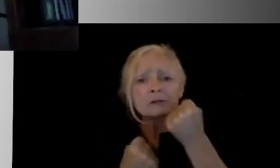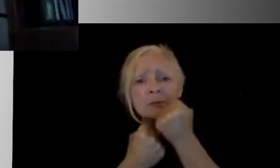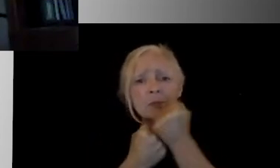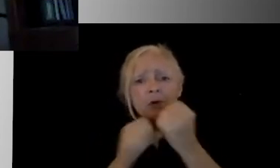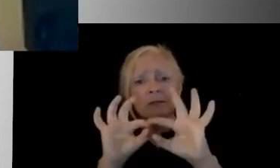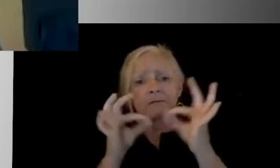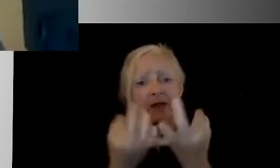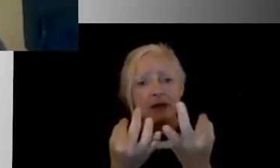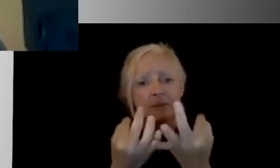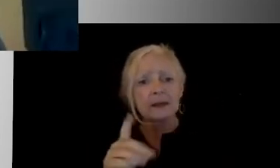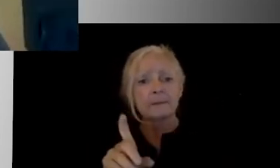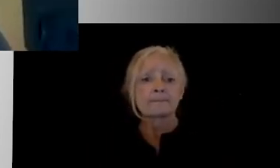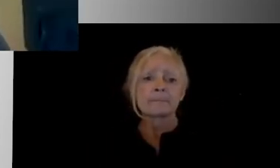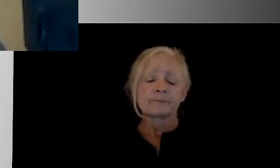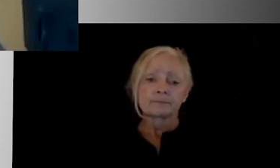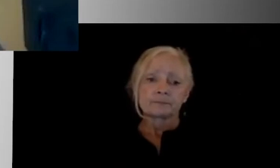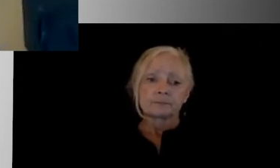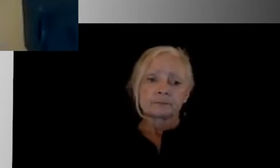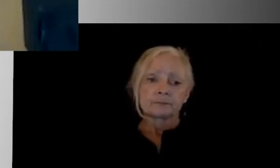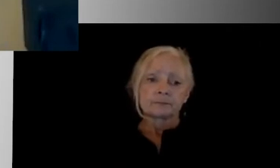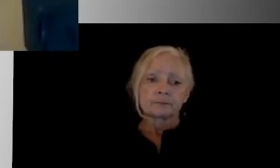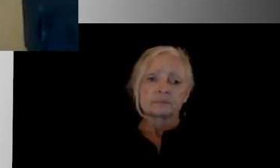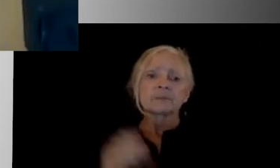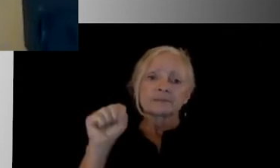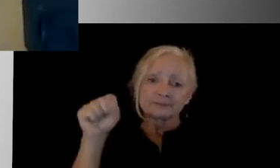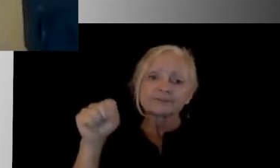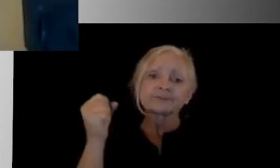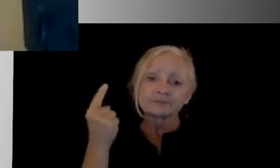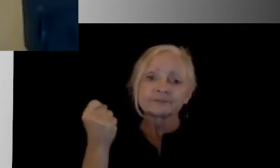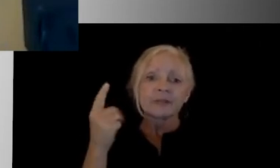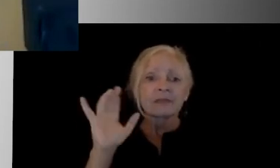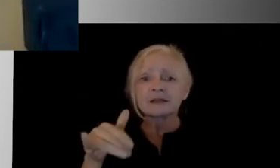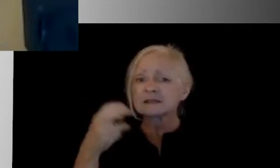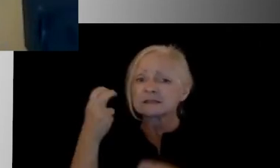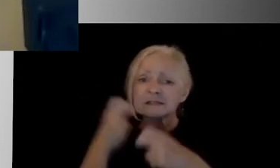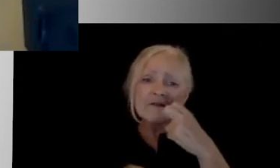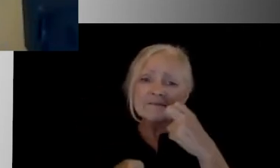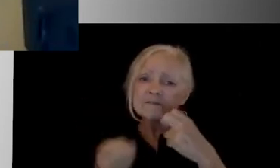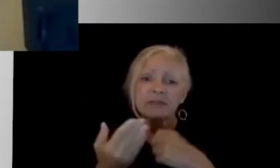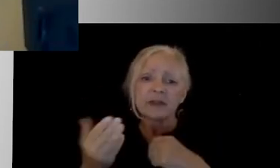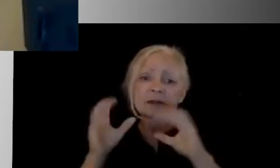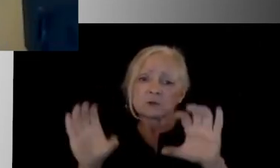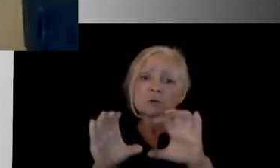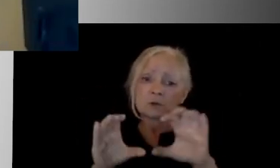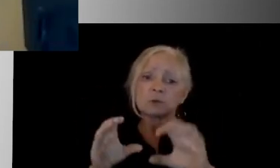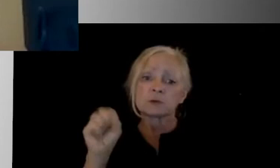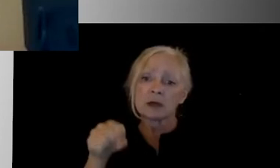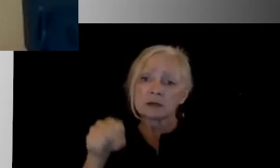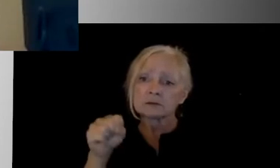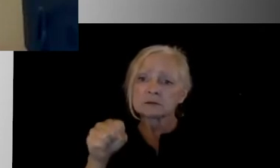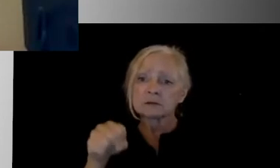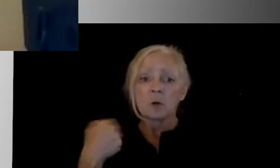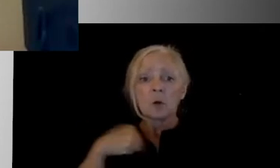face? Right. And so, yeah, that is such a hard thing to do, right? And so what